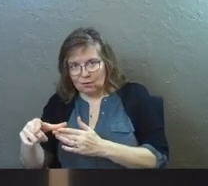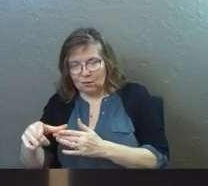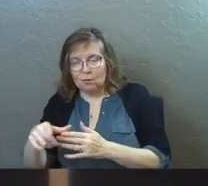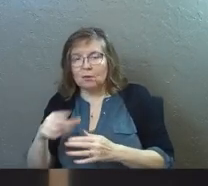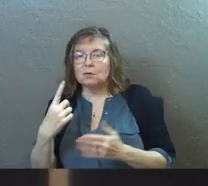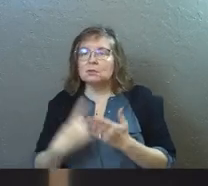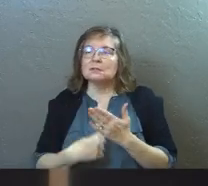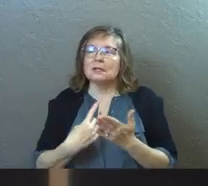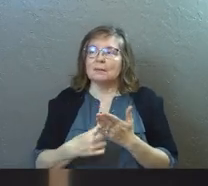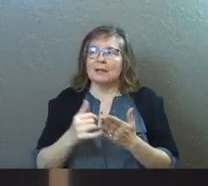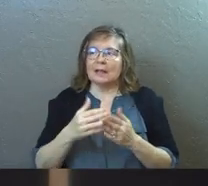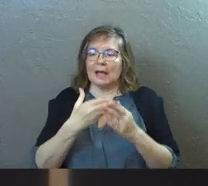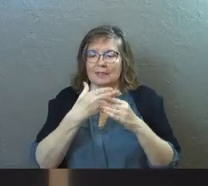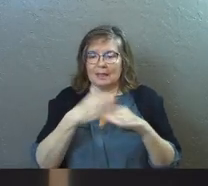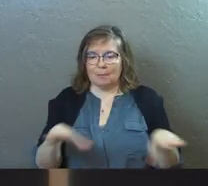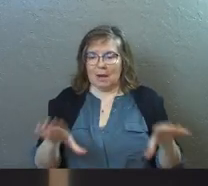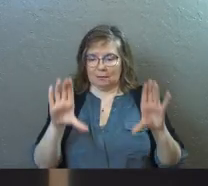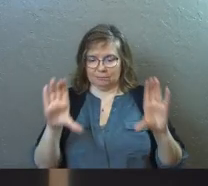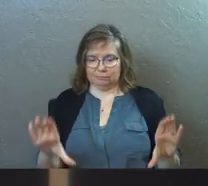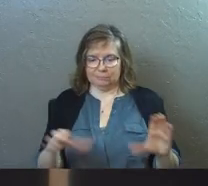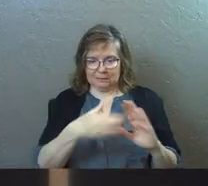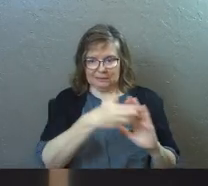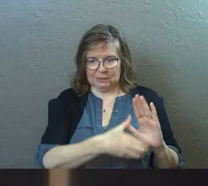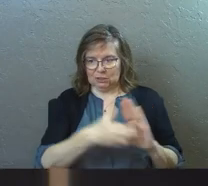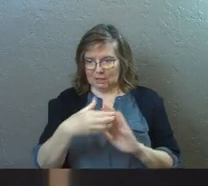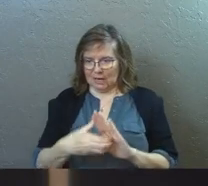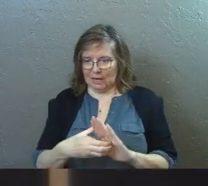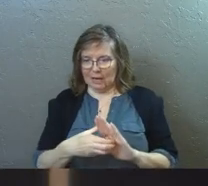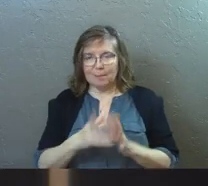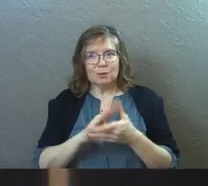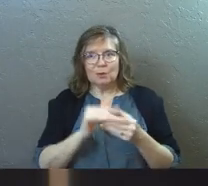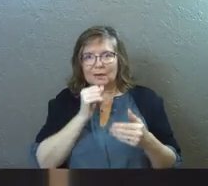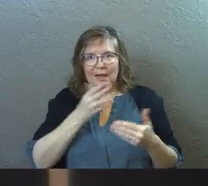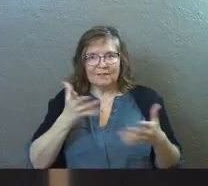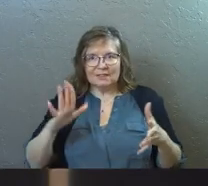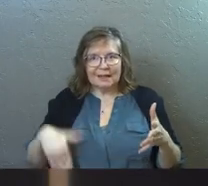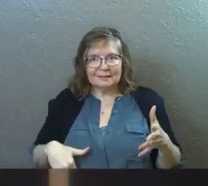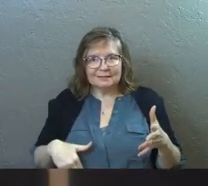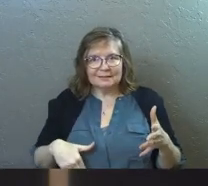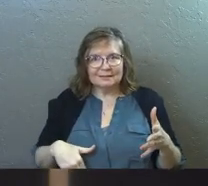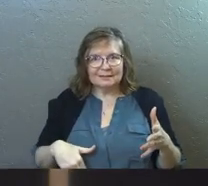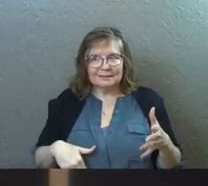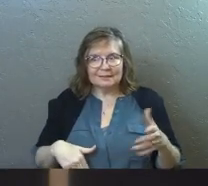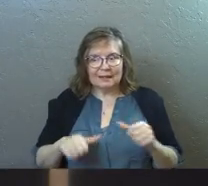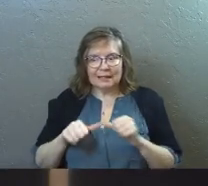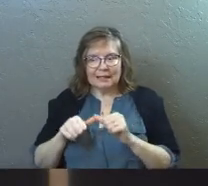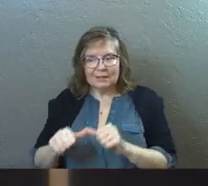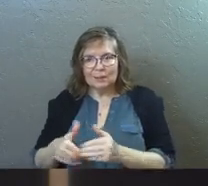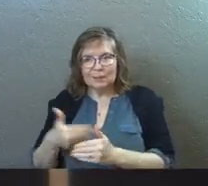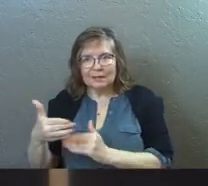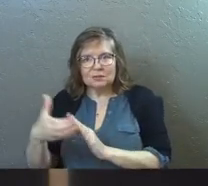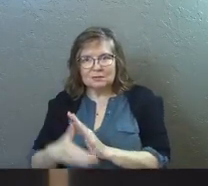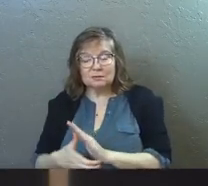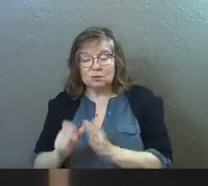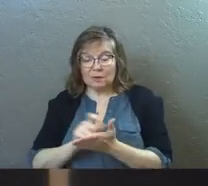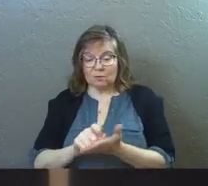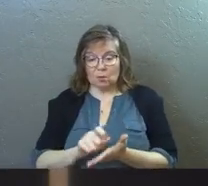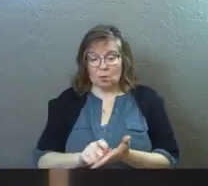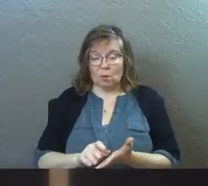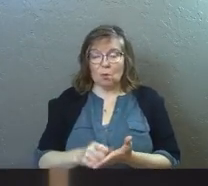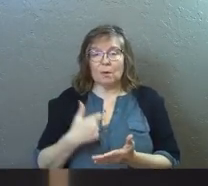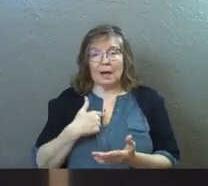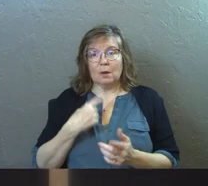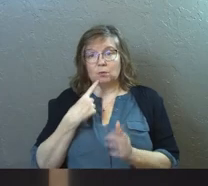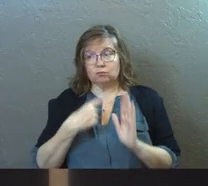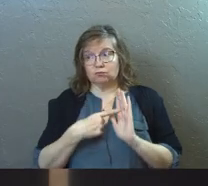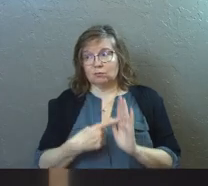And sometimes it's like they break the chapter and they roll the credits, but the story's not done. And if you're a note taker today,